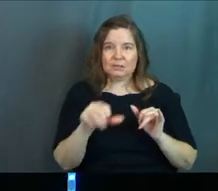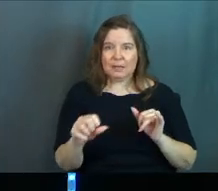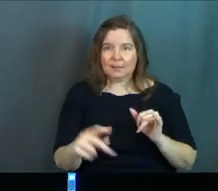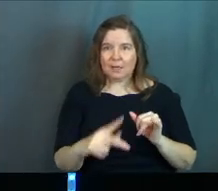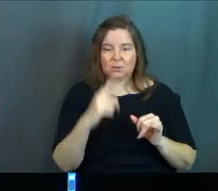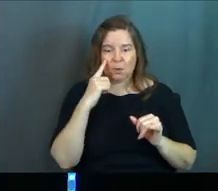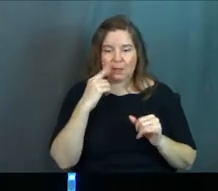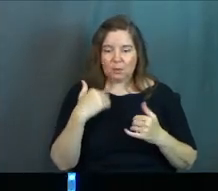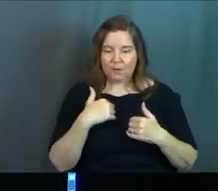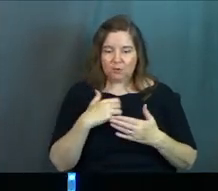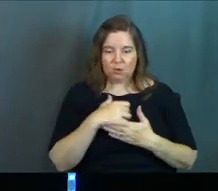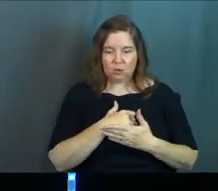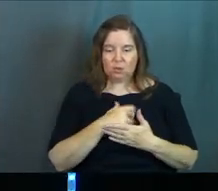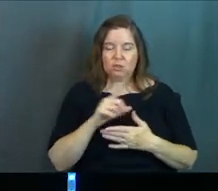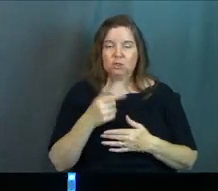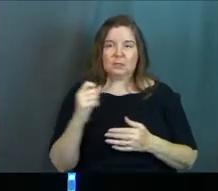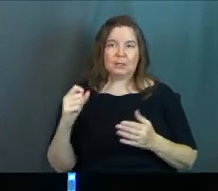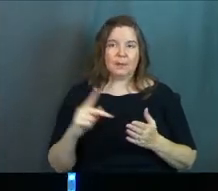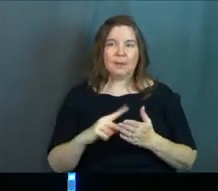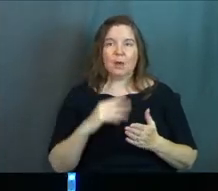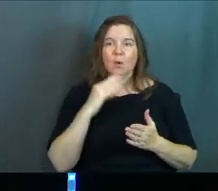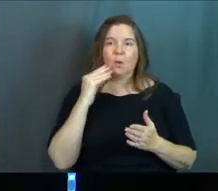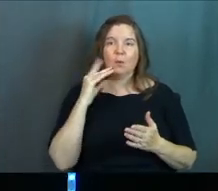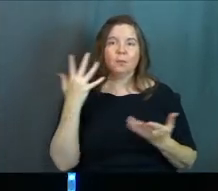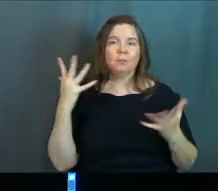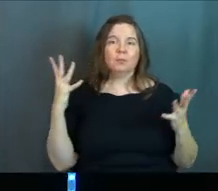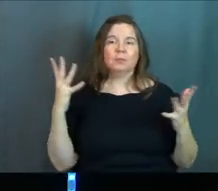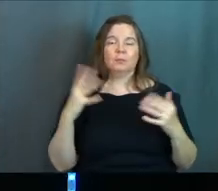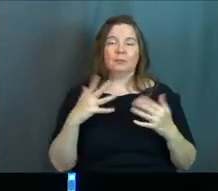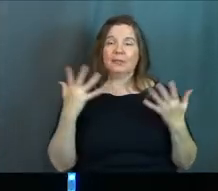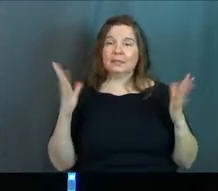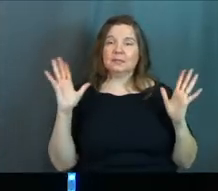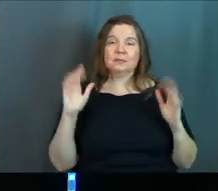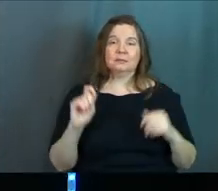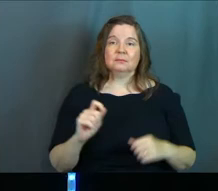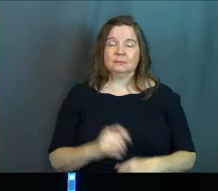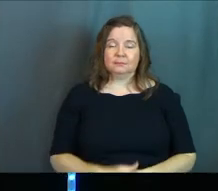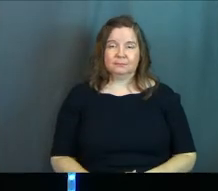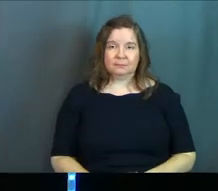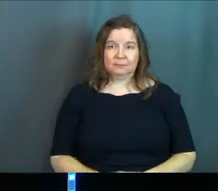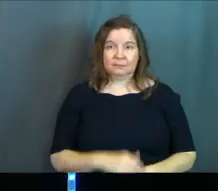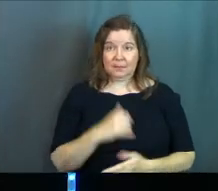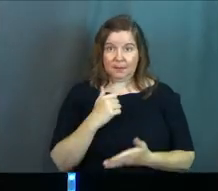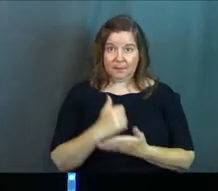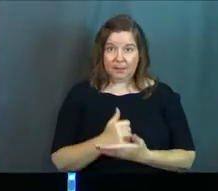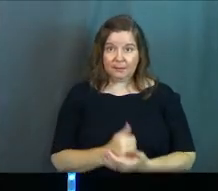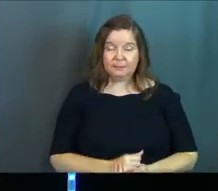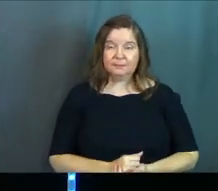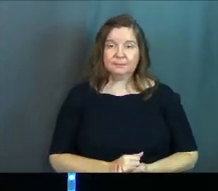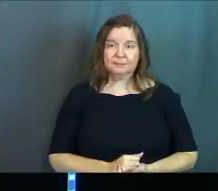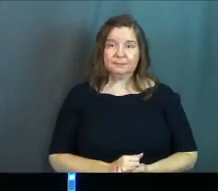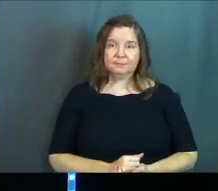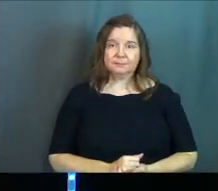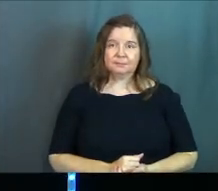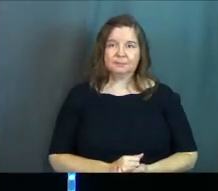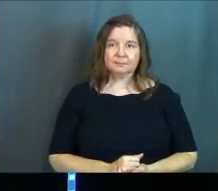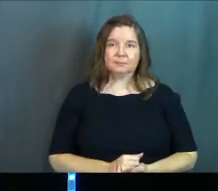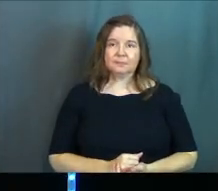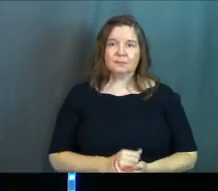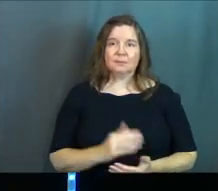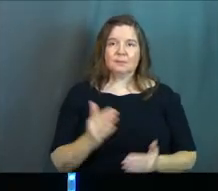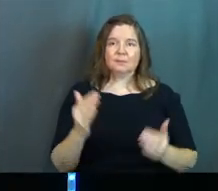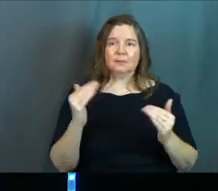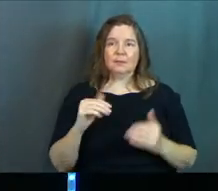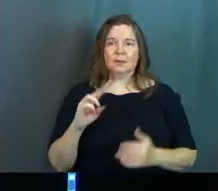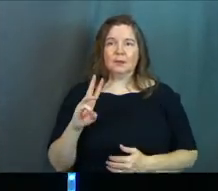back. Don't think you got to earn. Just come back home. That's it. Amen. Let's go to Will's